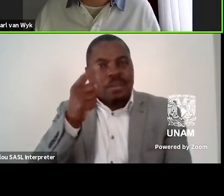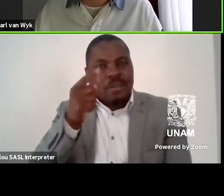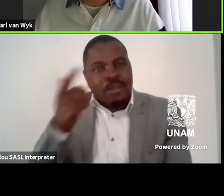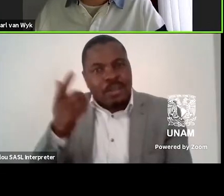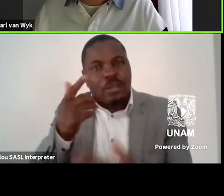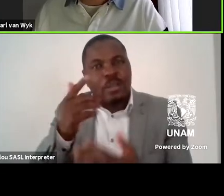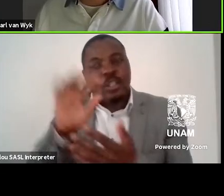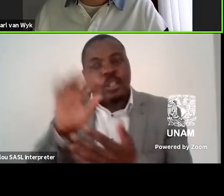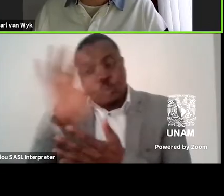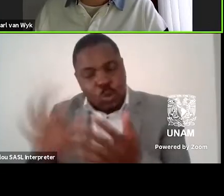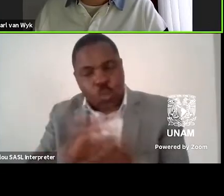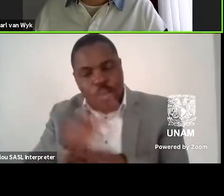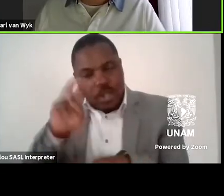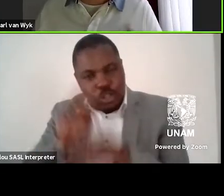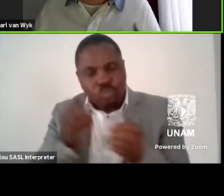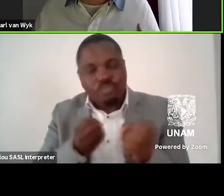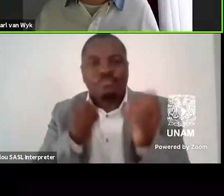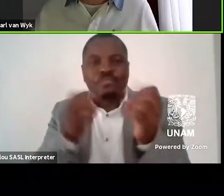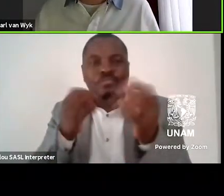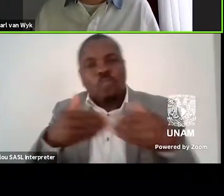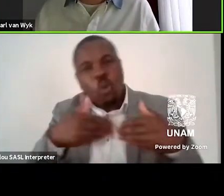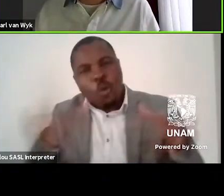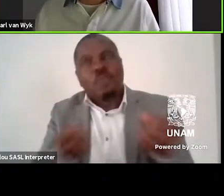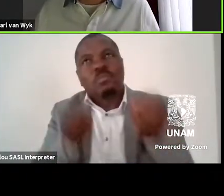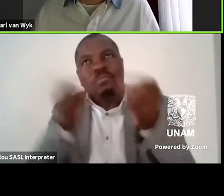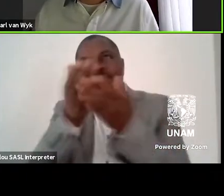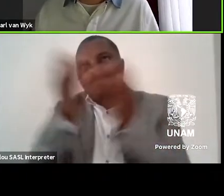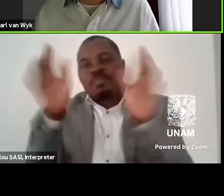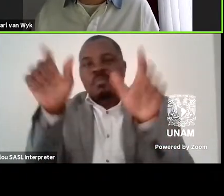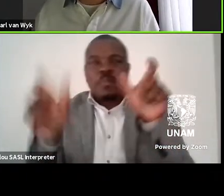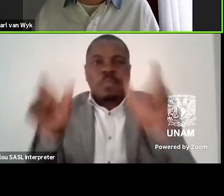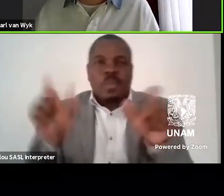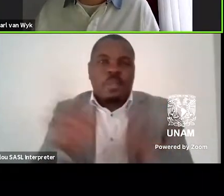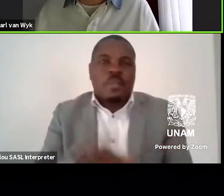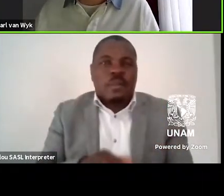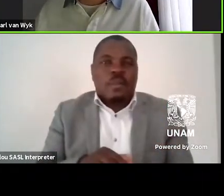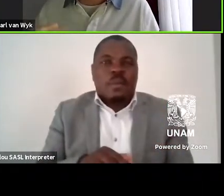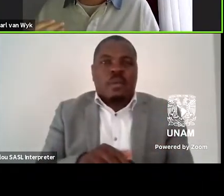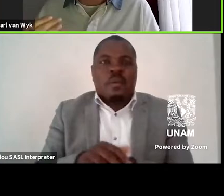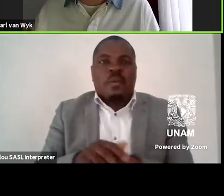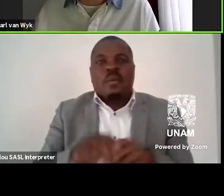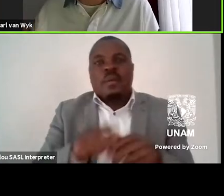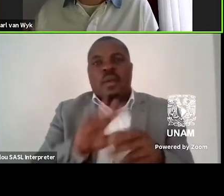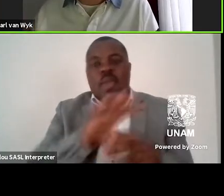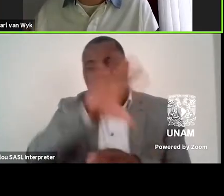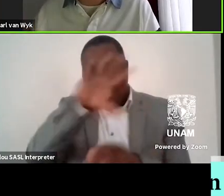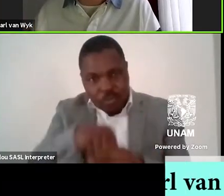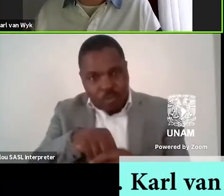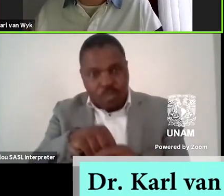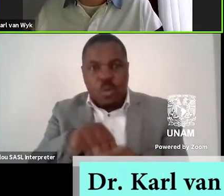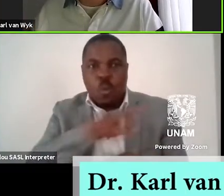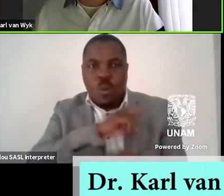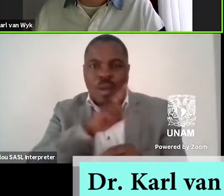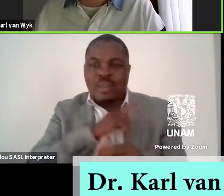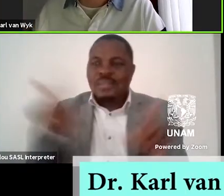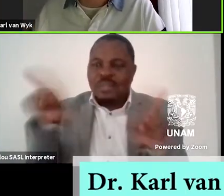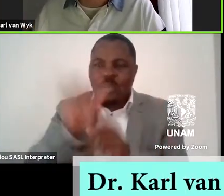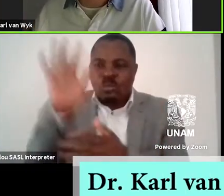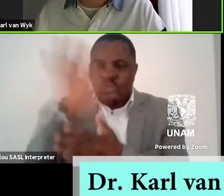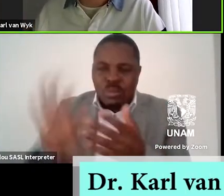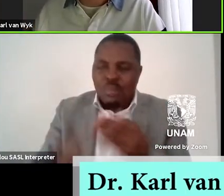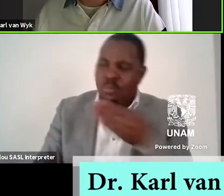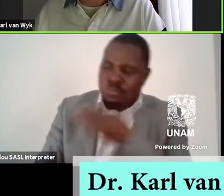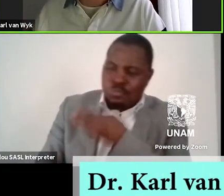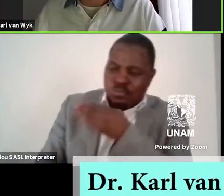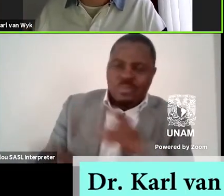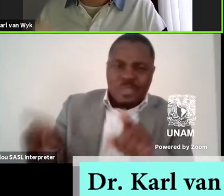that we tell. And it should be sort of weaved into the grand narratives that we keep on repeating to ourselves for the sake of